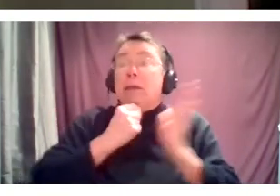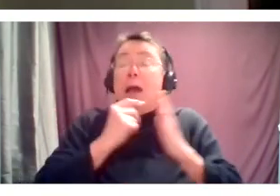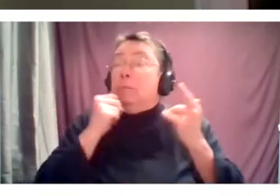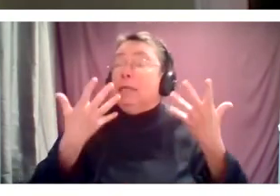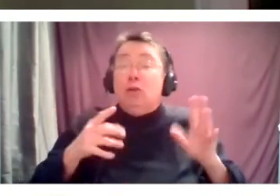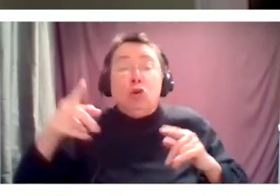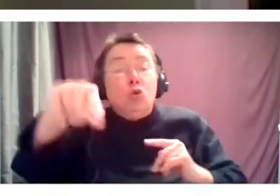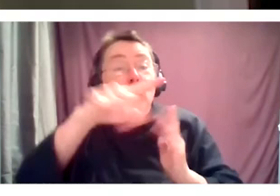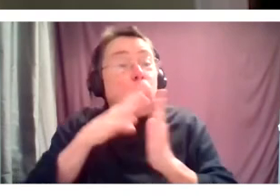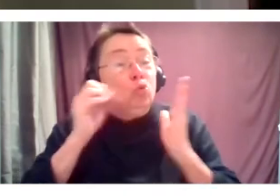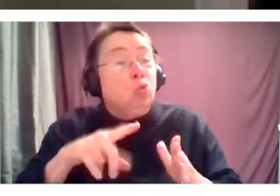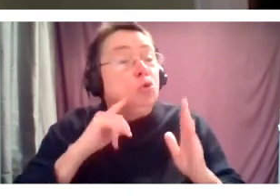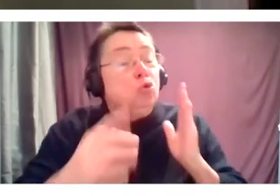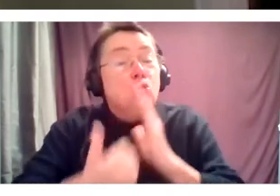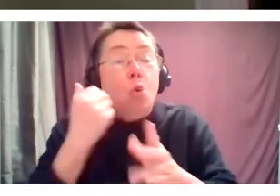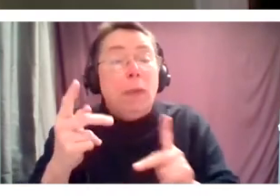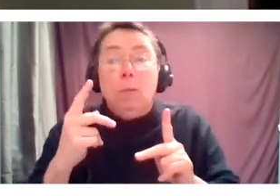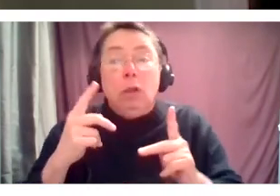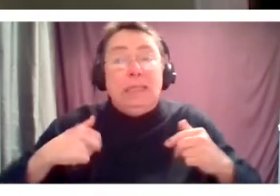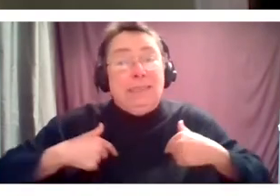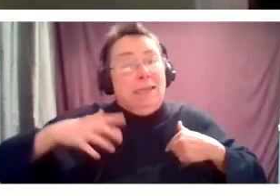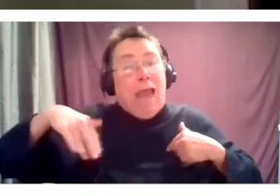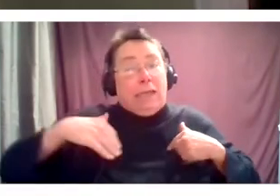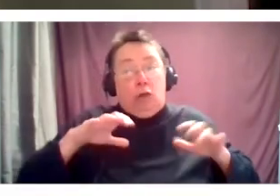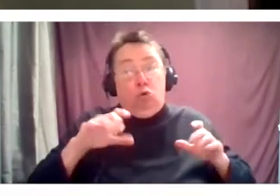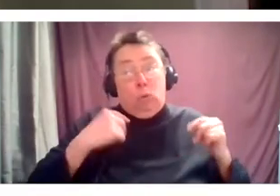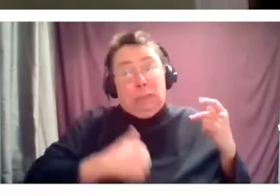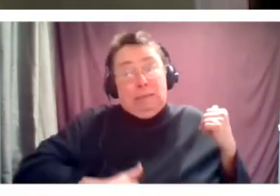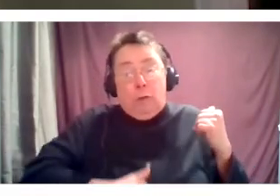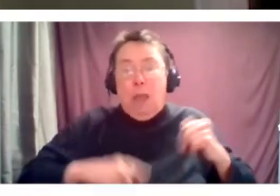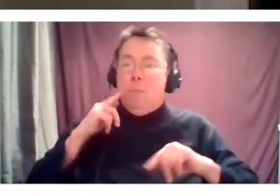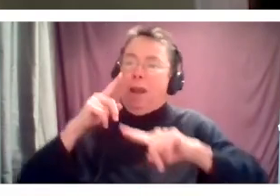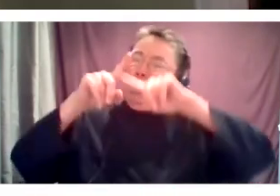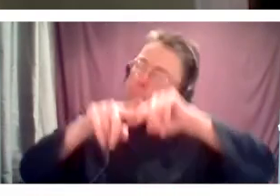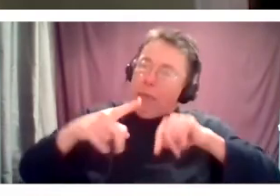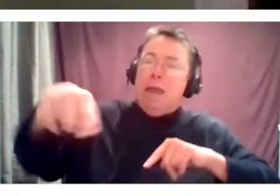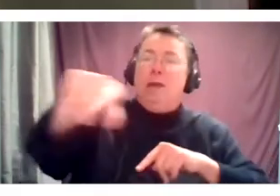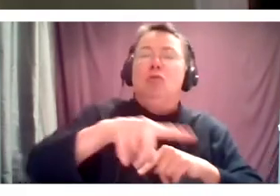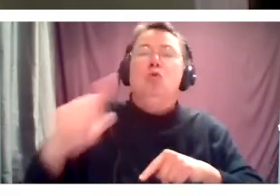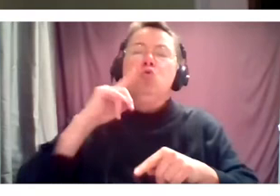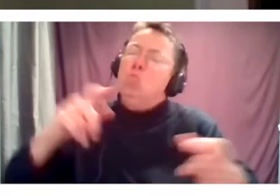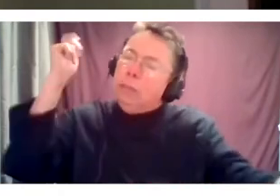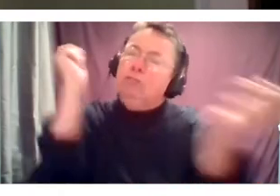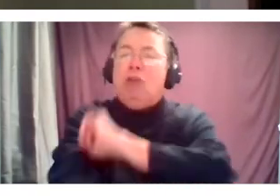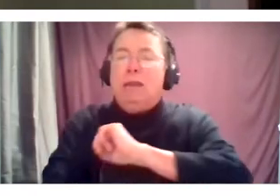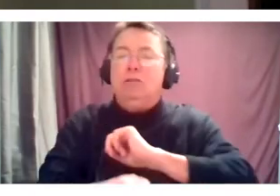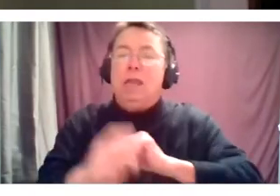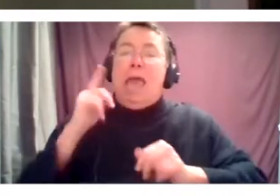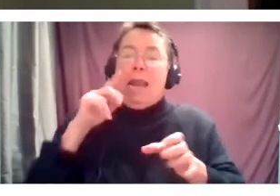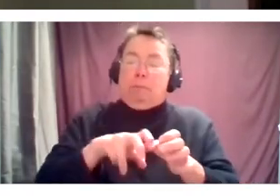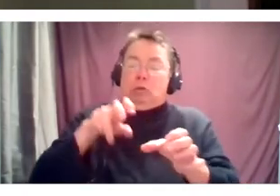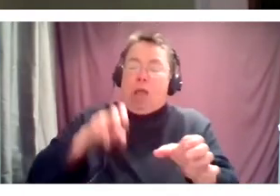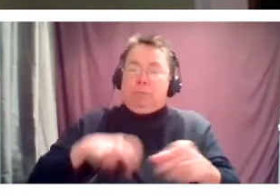in. But I'm counting on you and I have faith in you and I'm stepping aside to make space for that.